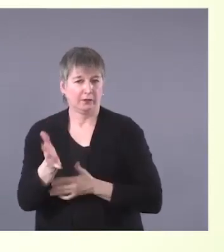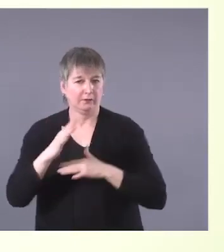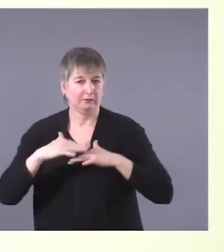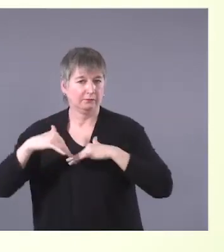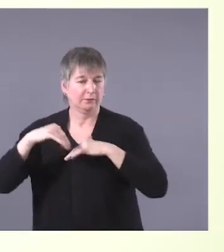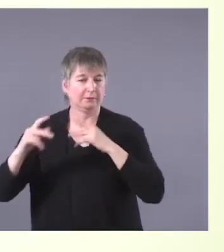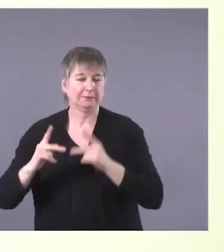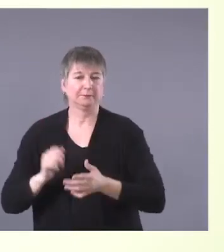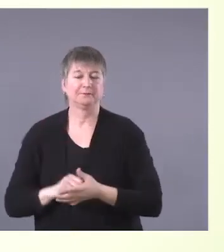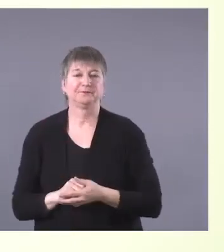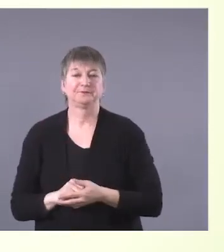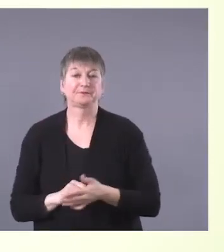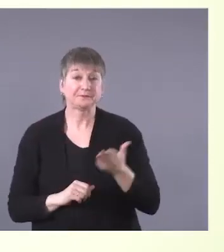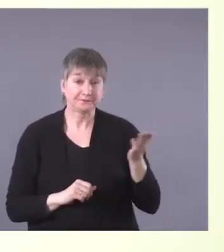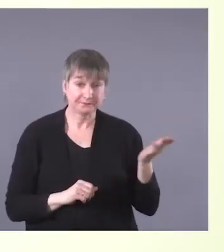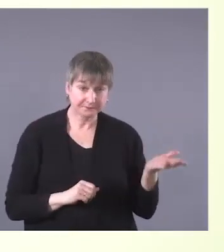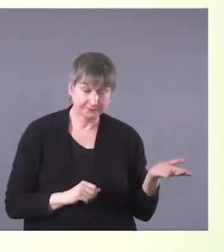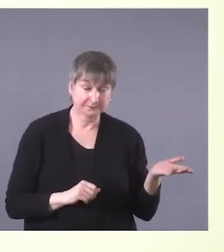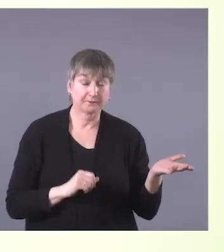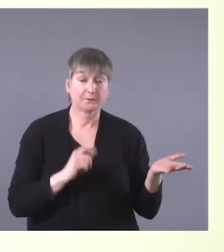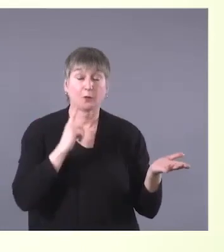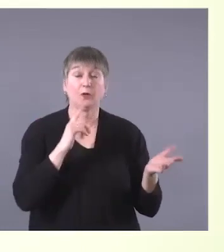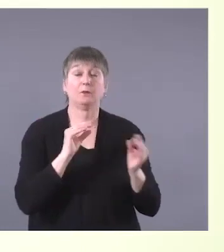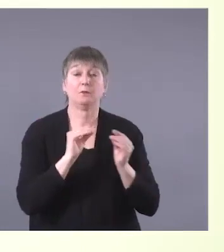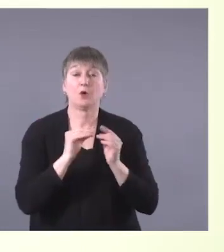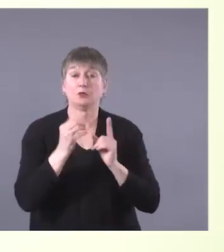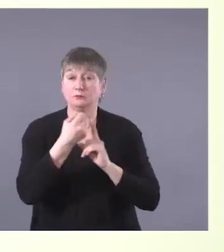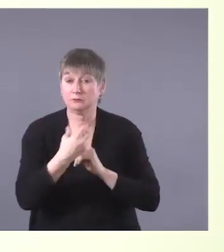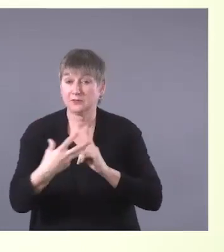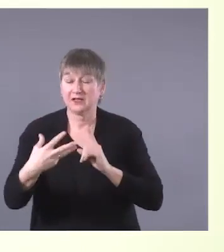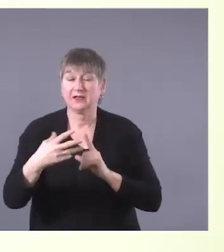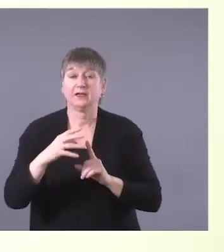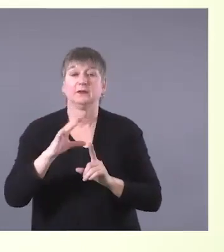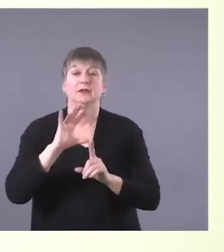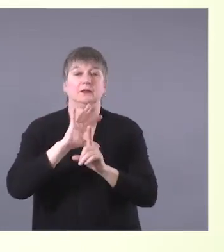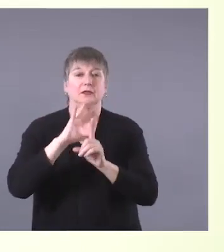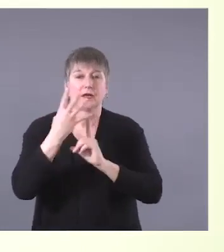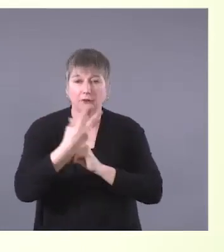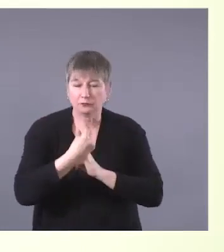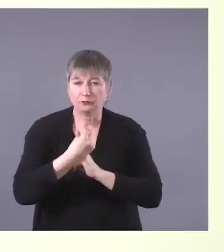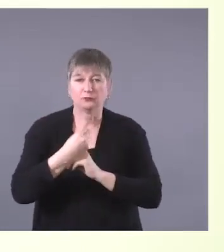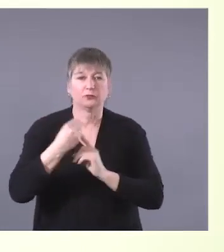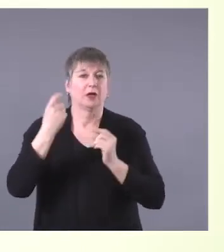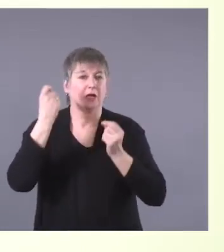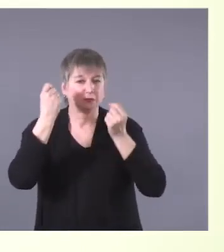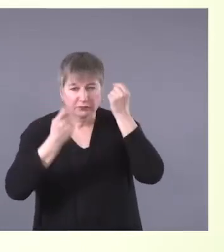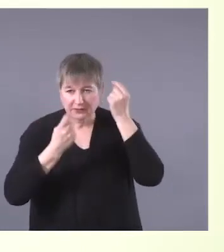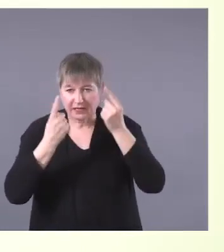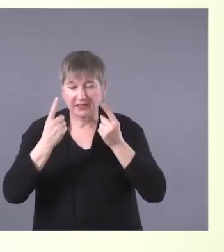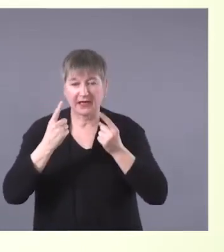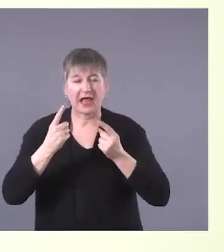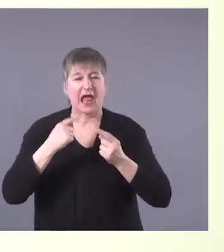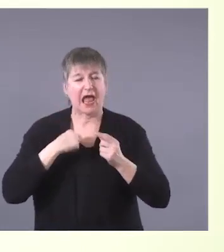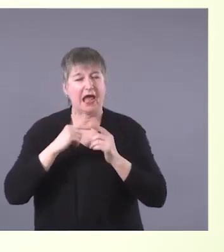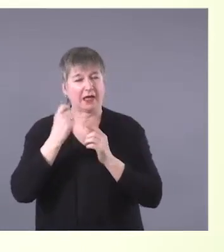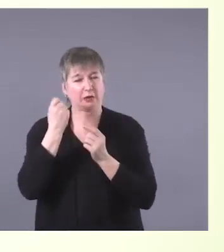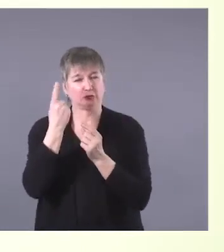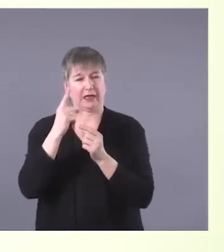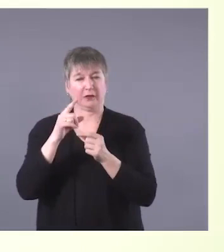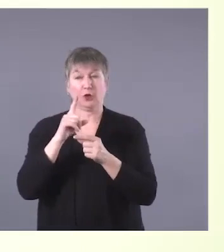Crystal's going to offer some insights around cultural understanding and building knowledge of real world conditions.